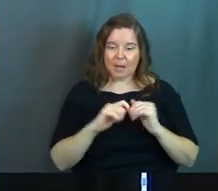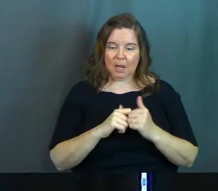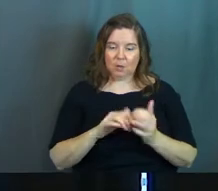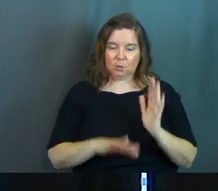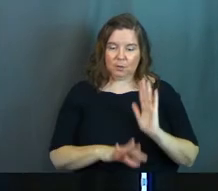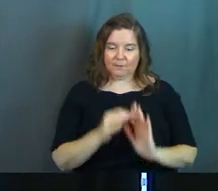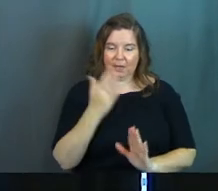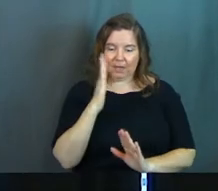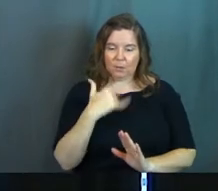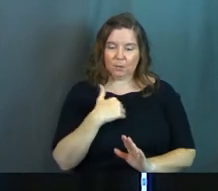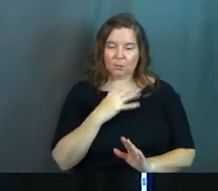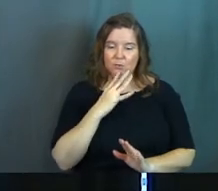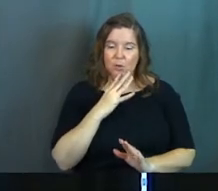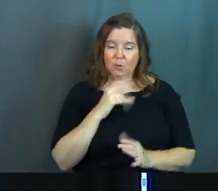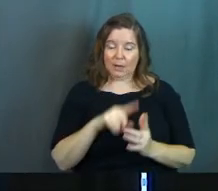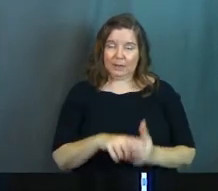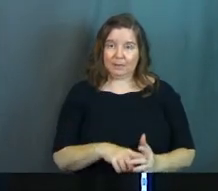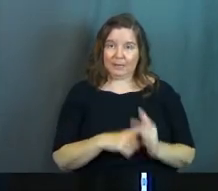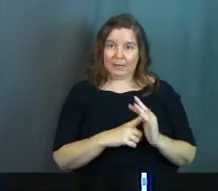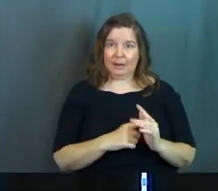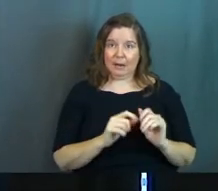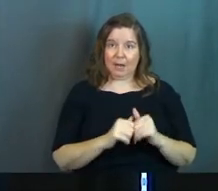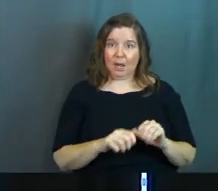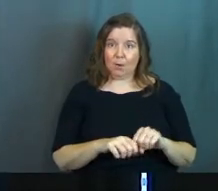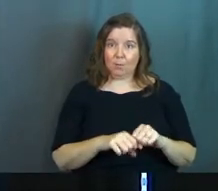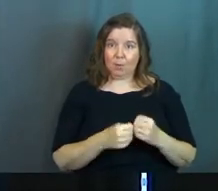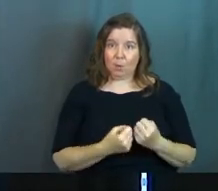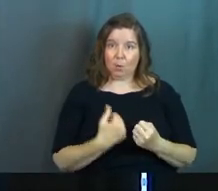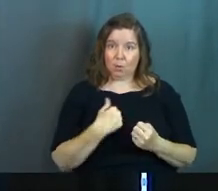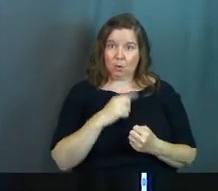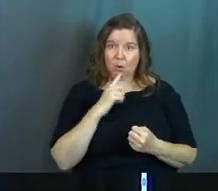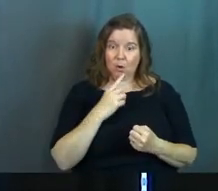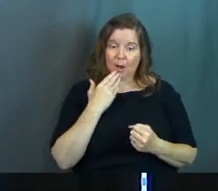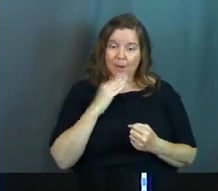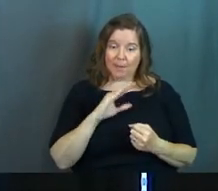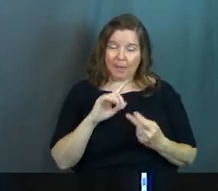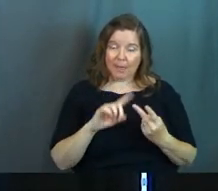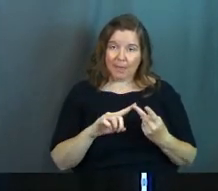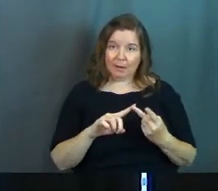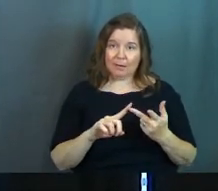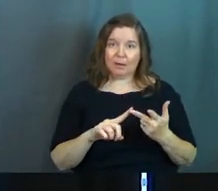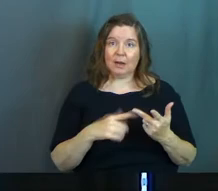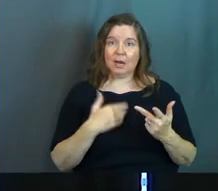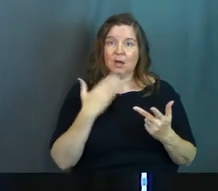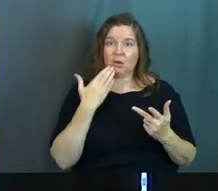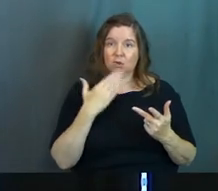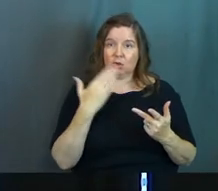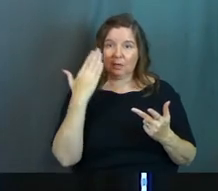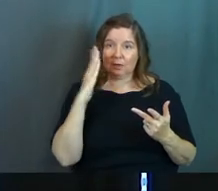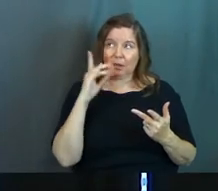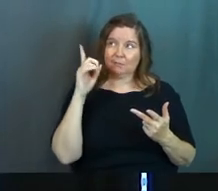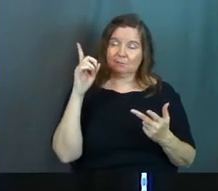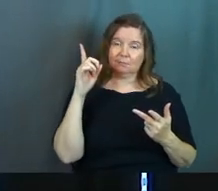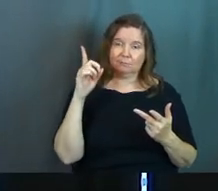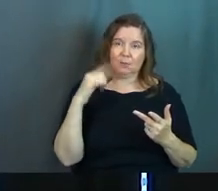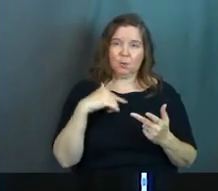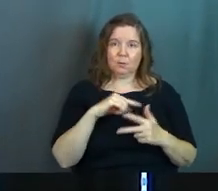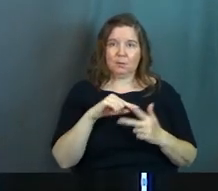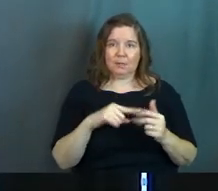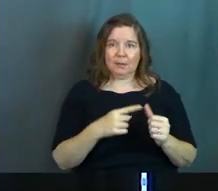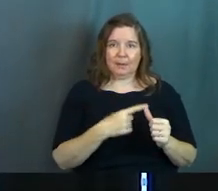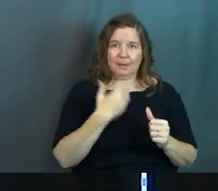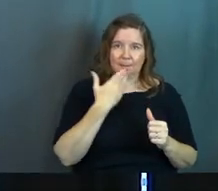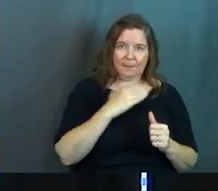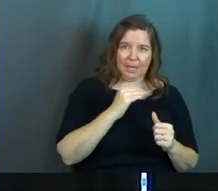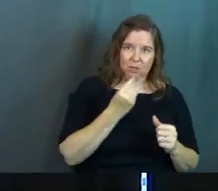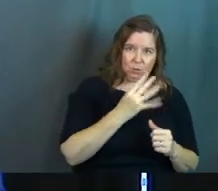how to find God. We're going to talk right at the beginning about how broken we are, how bad it is, and how good God is. Okay, we're going to do the bad